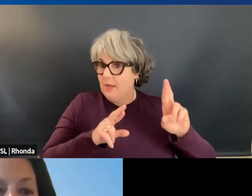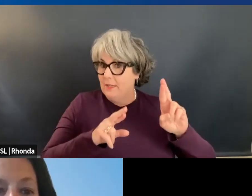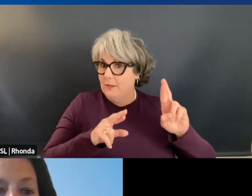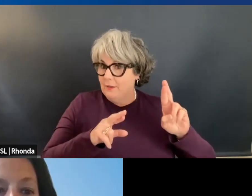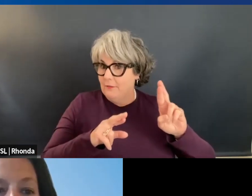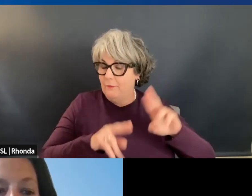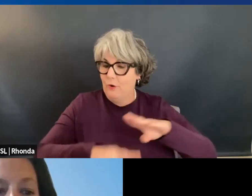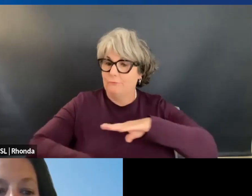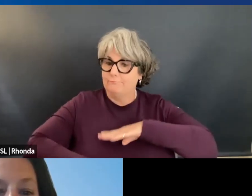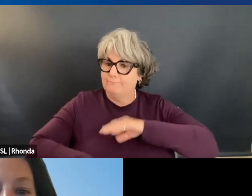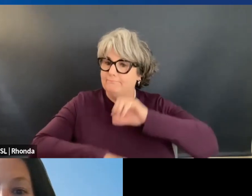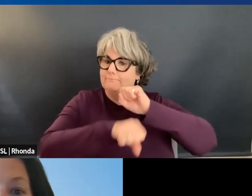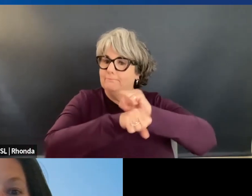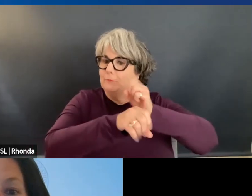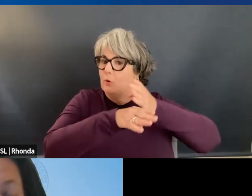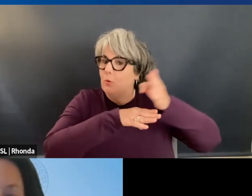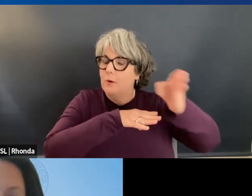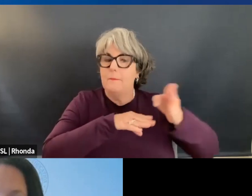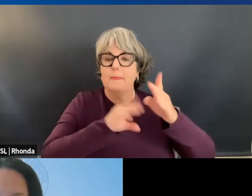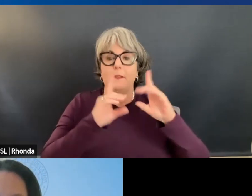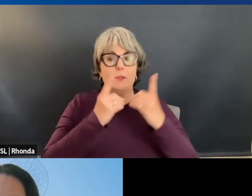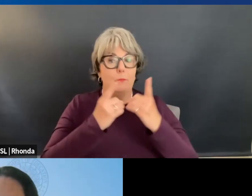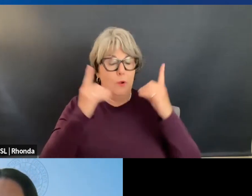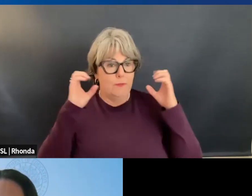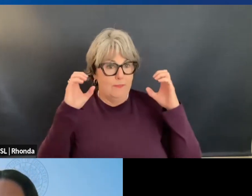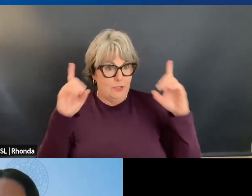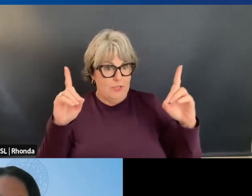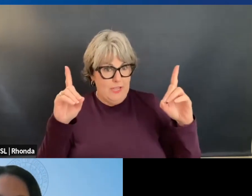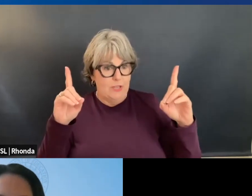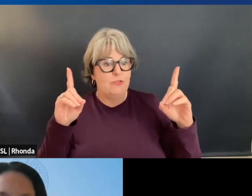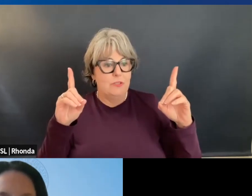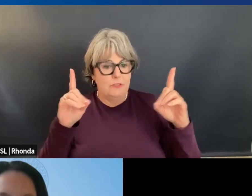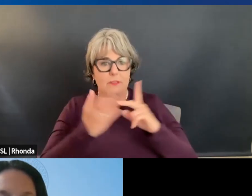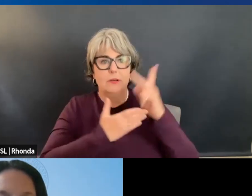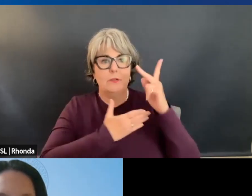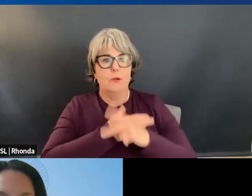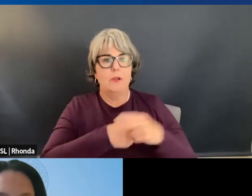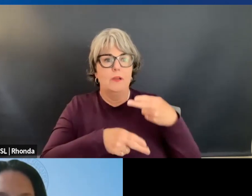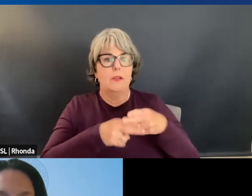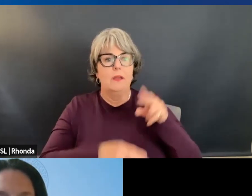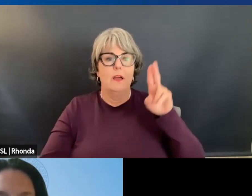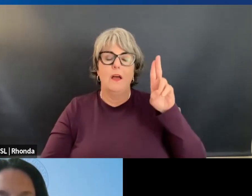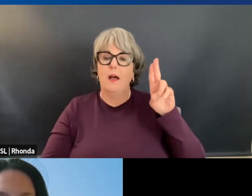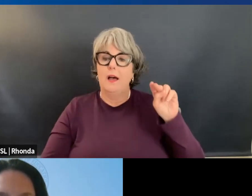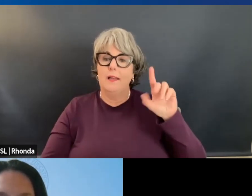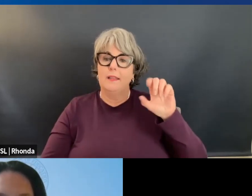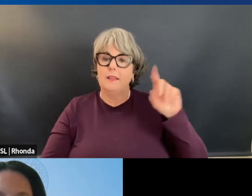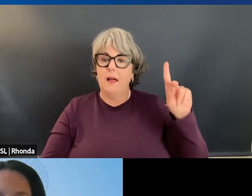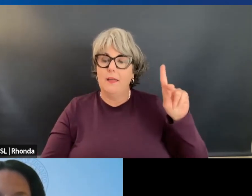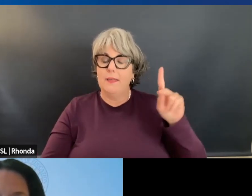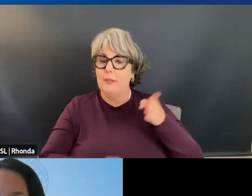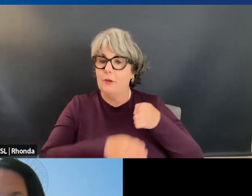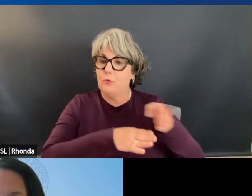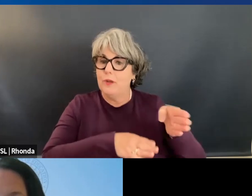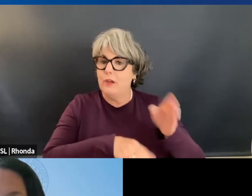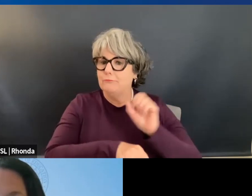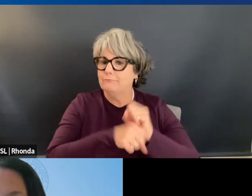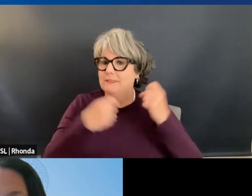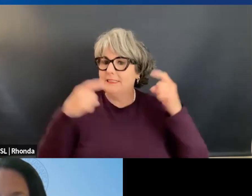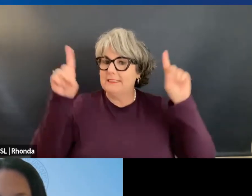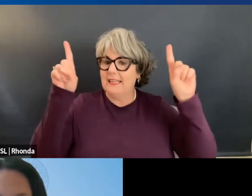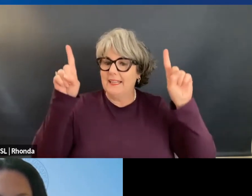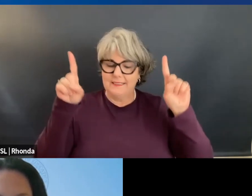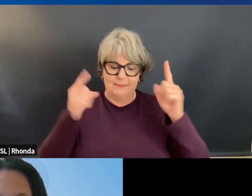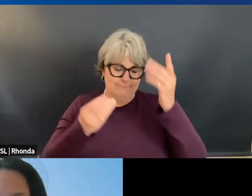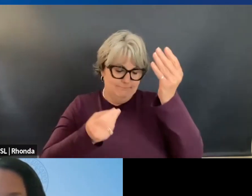fulfilling career. And the department has an initiative called Unlocking Career Success. And to fill us